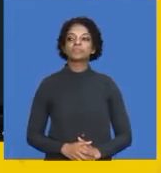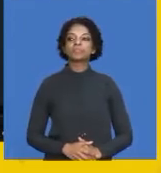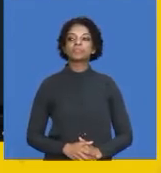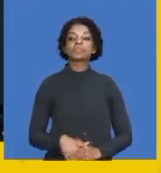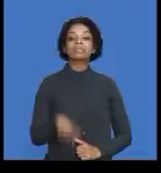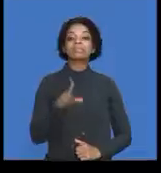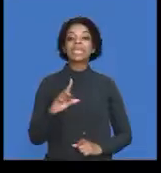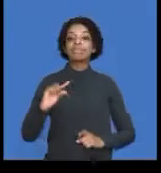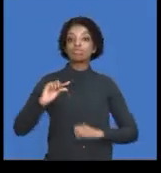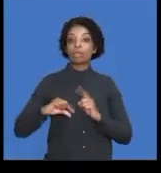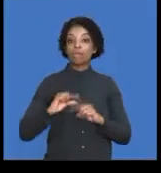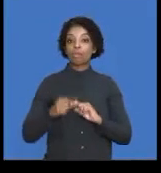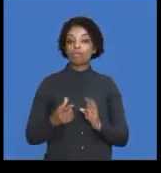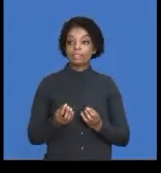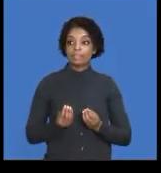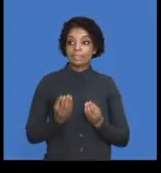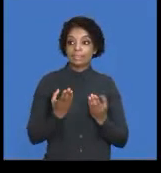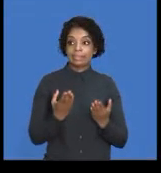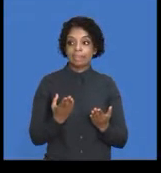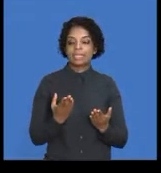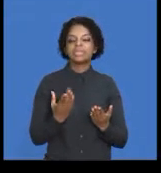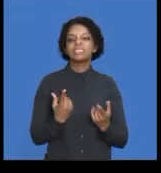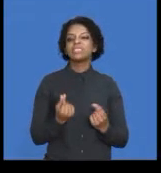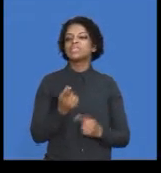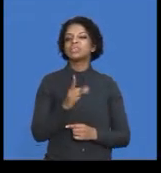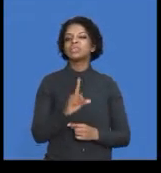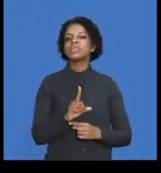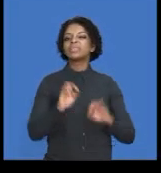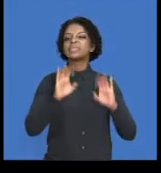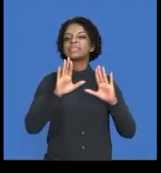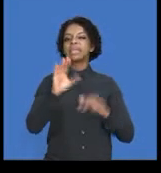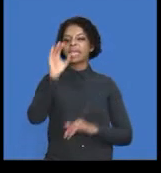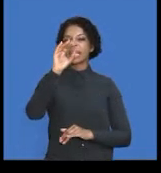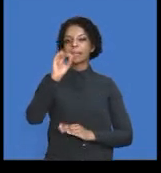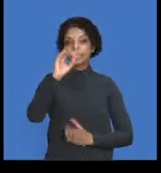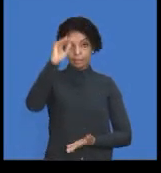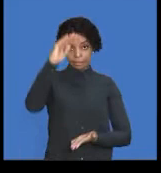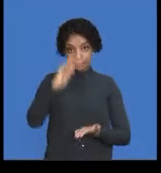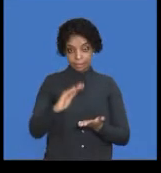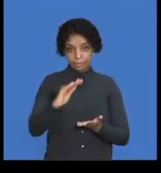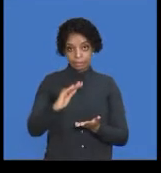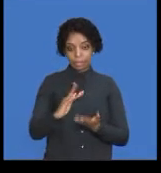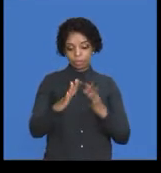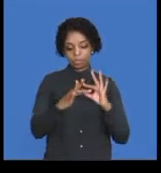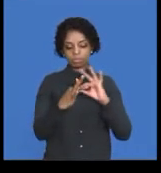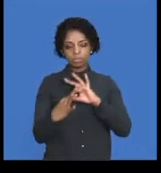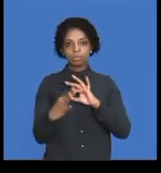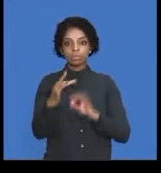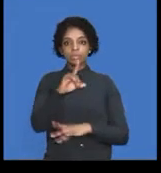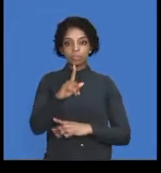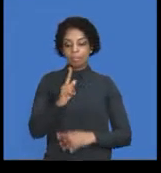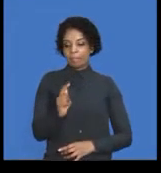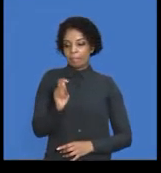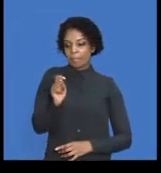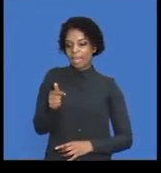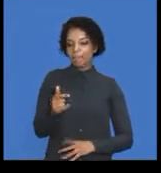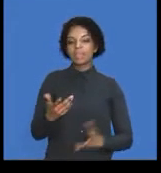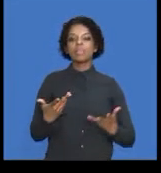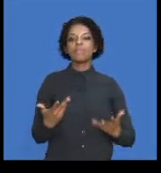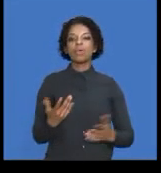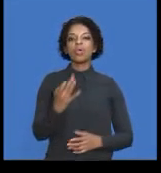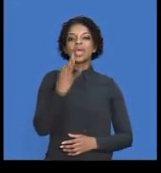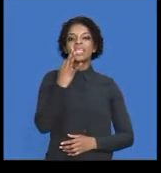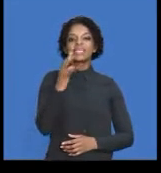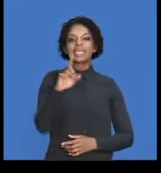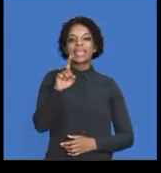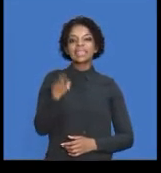Generation suppliers entered a 10% discount relating to a payment of 3,000